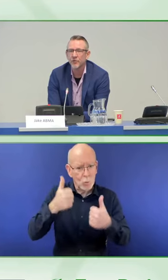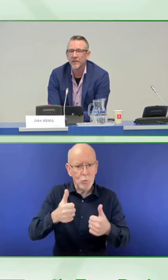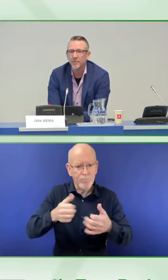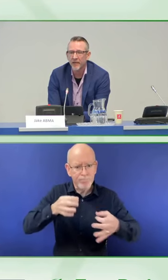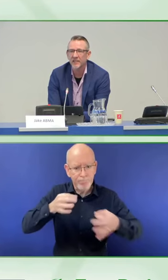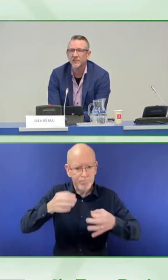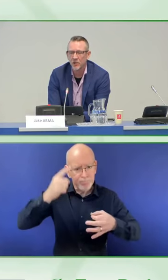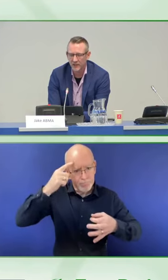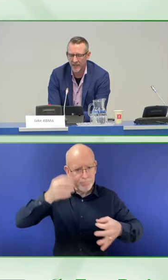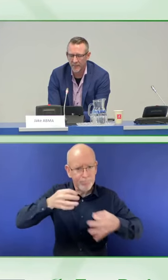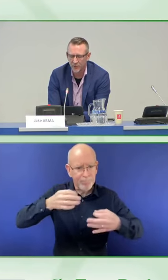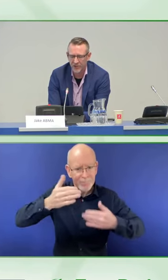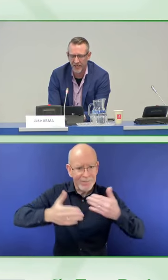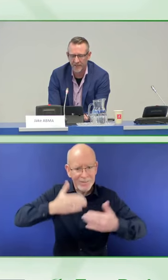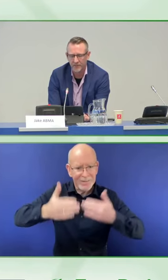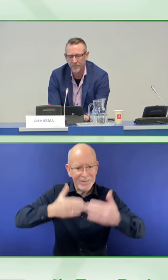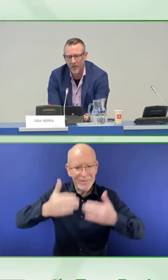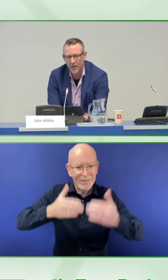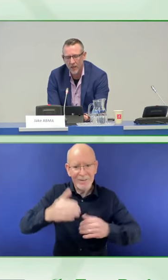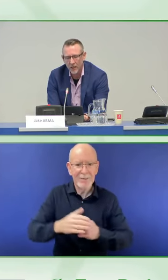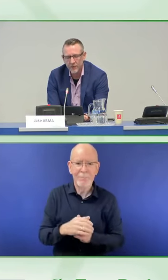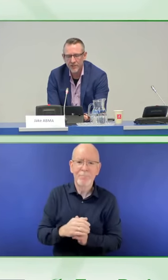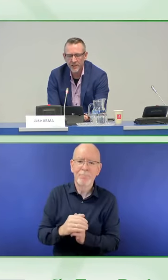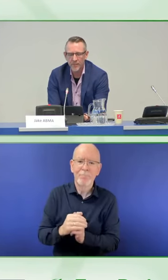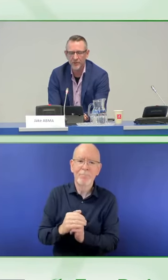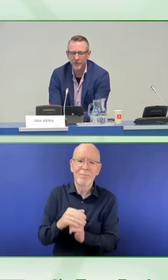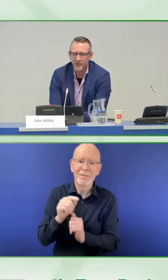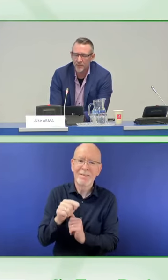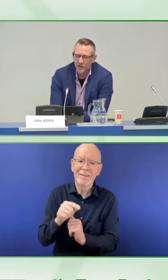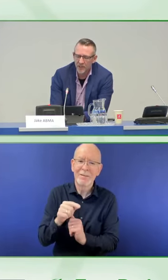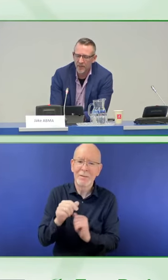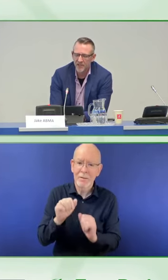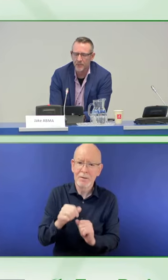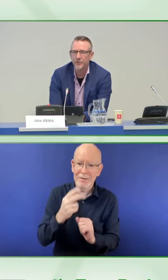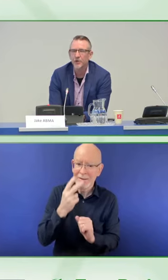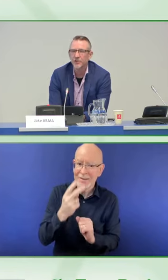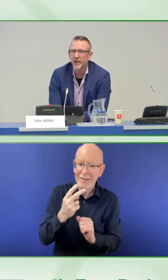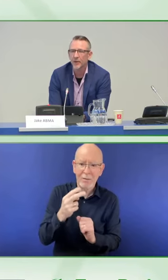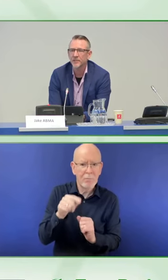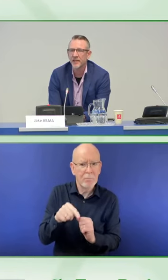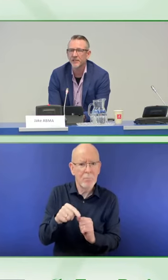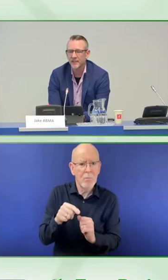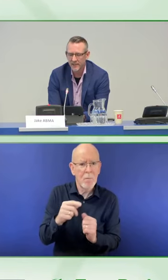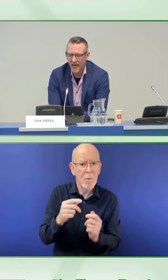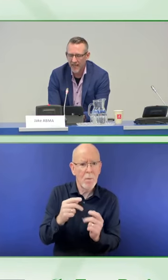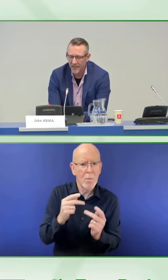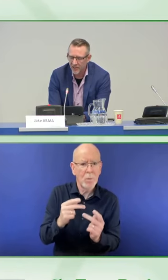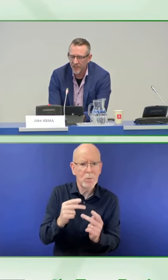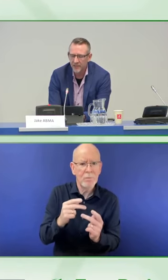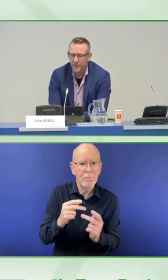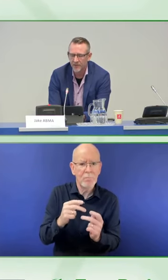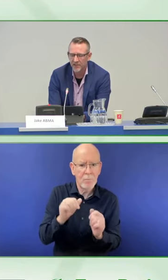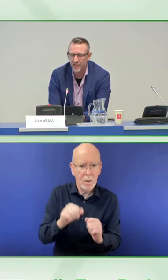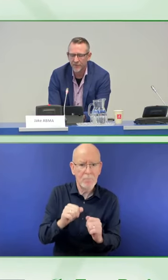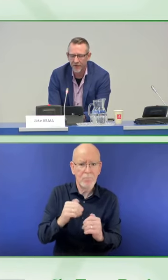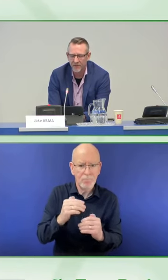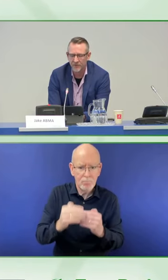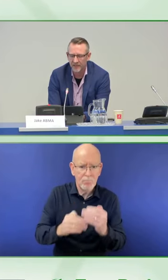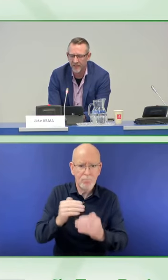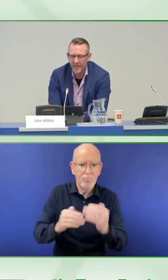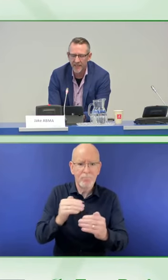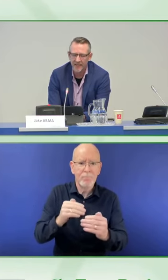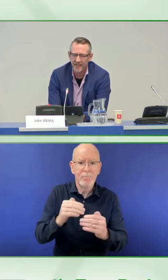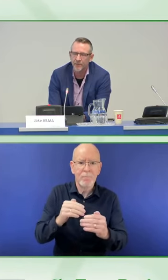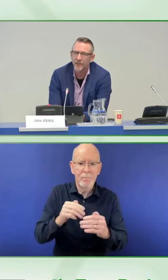is a program, it is not a project. Using a maturity modeling based approach helps assist ING to achieve